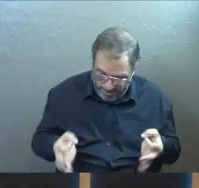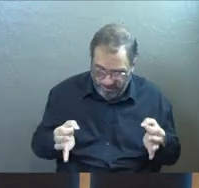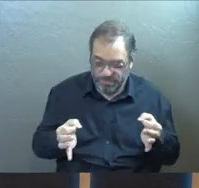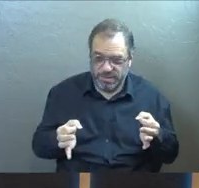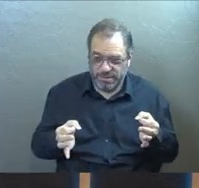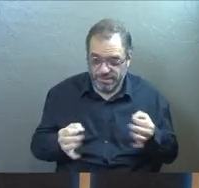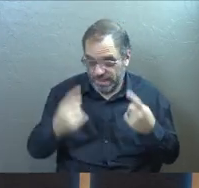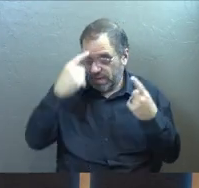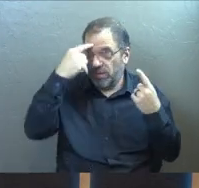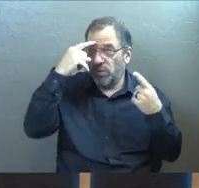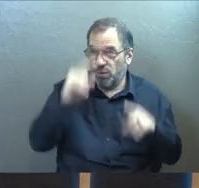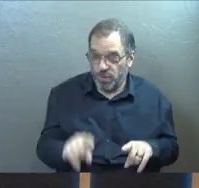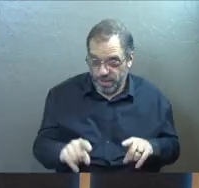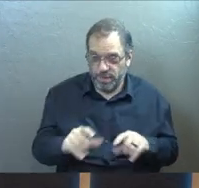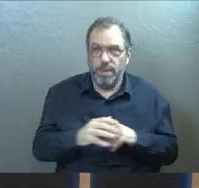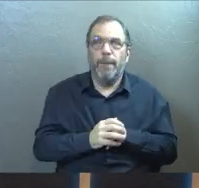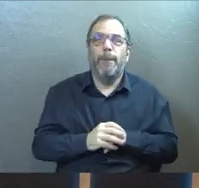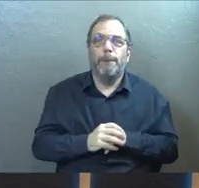to these terms.